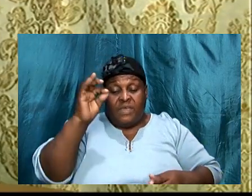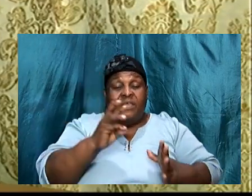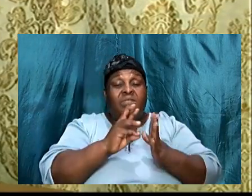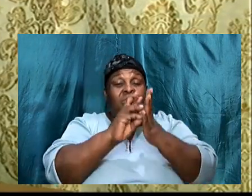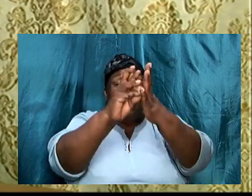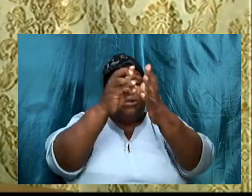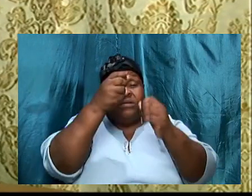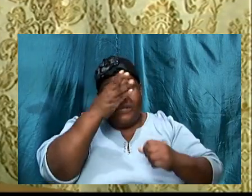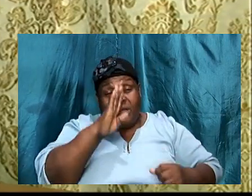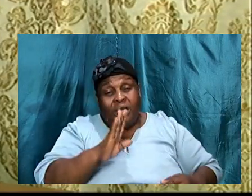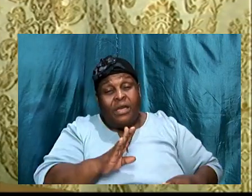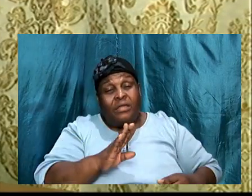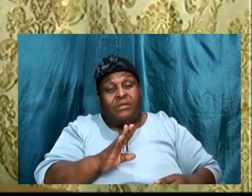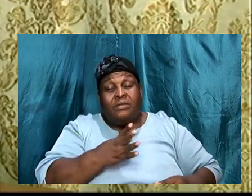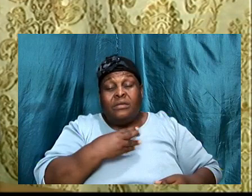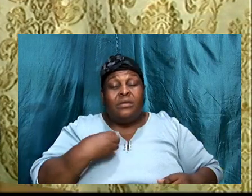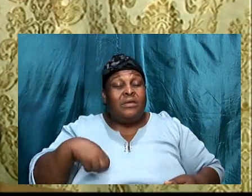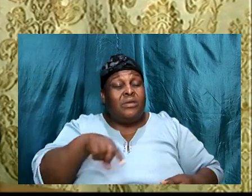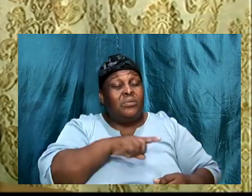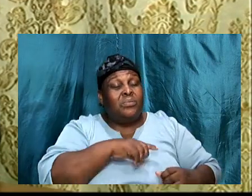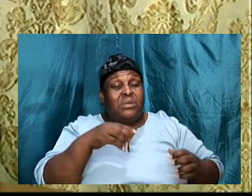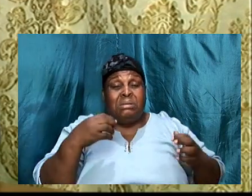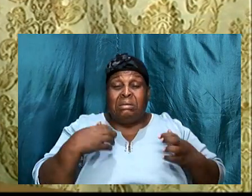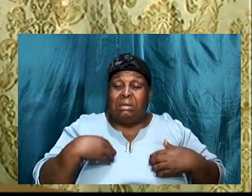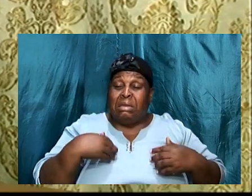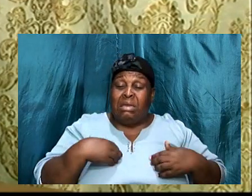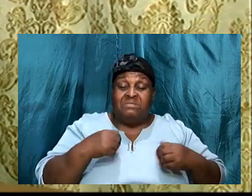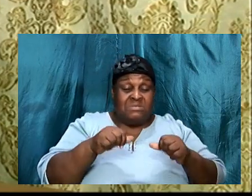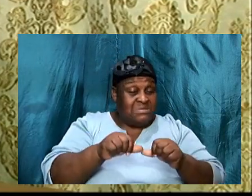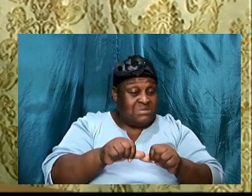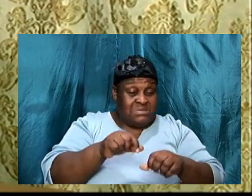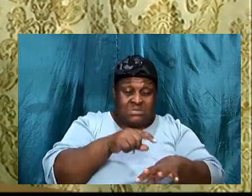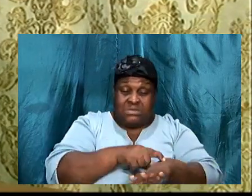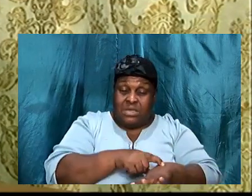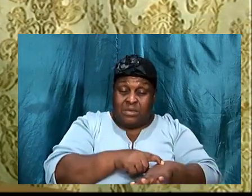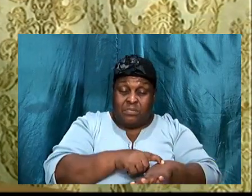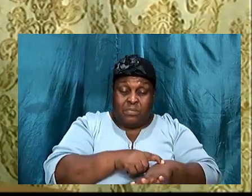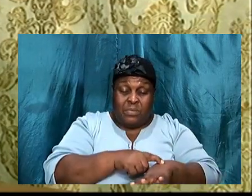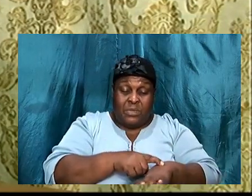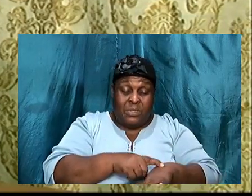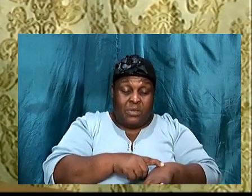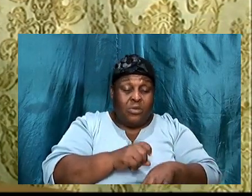and we have to, spend the time, so, so, David said,